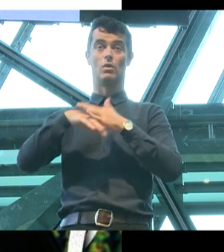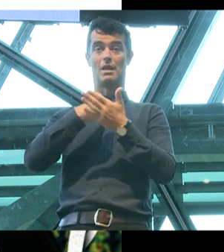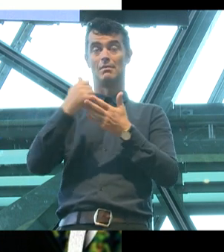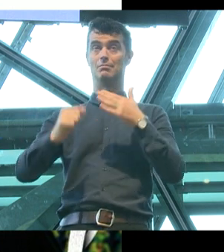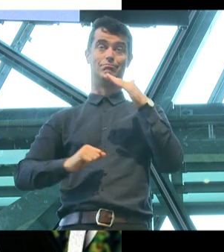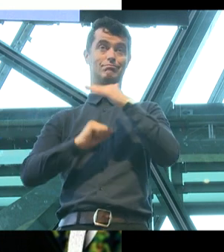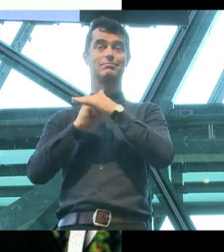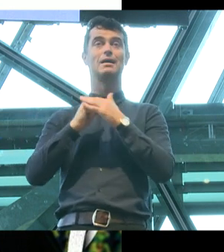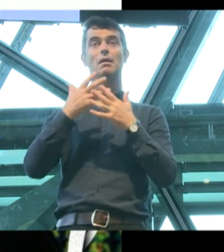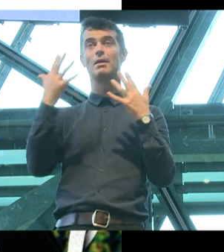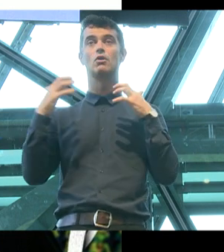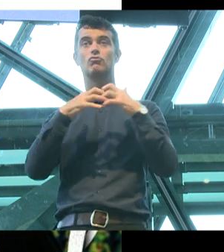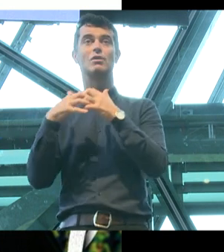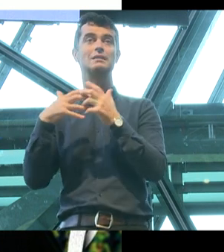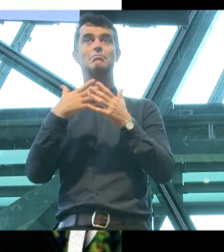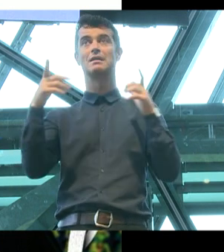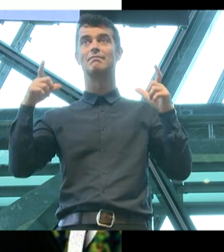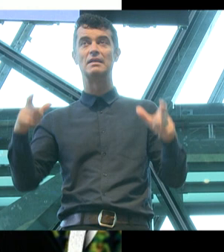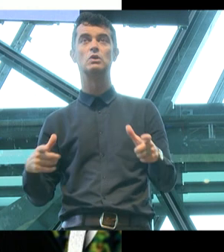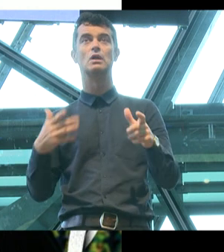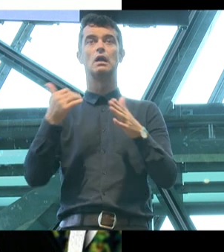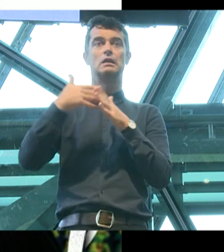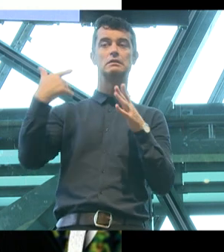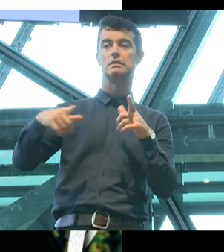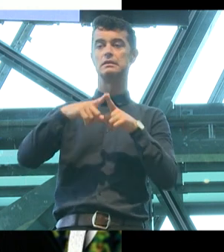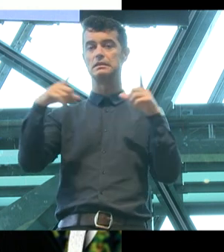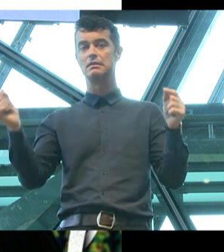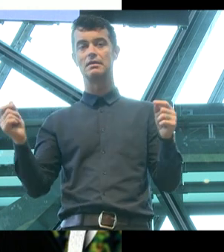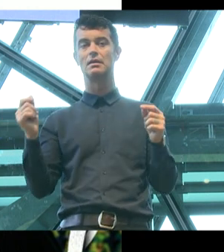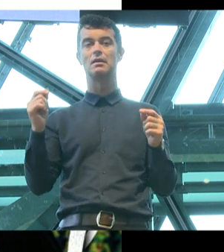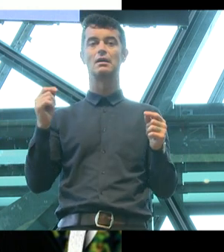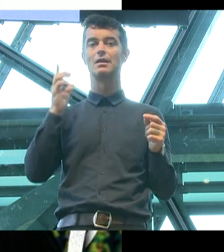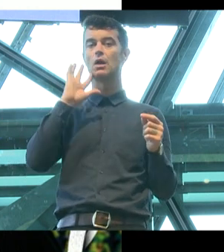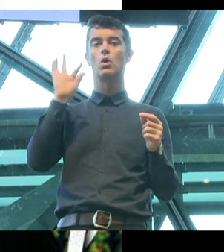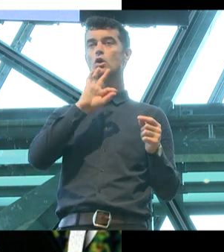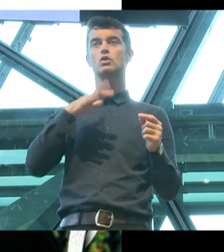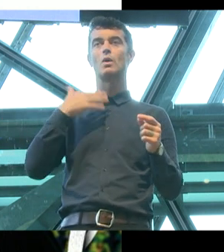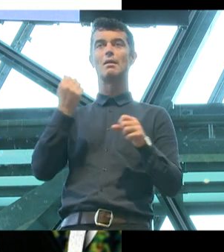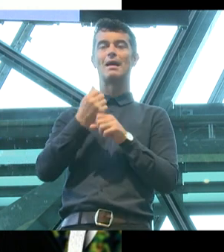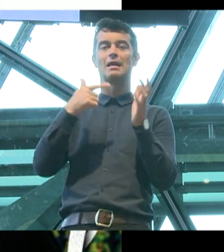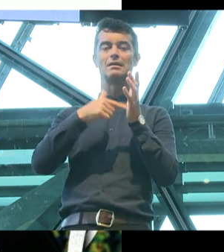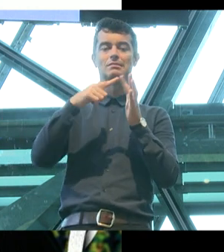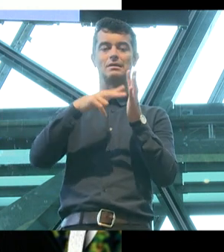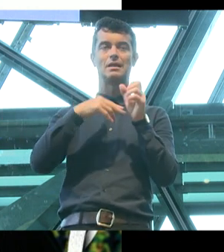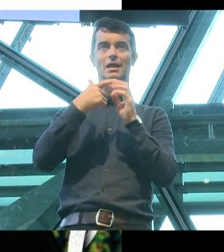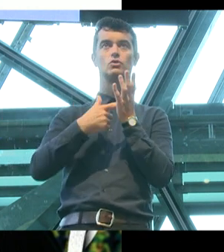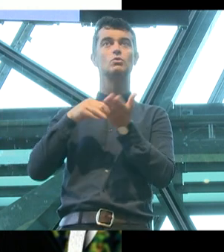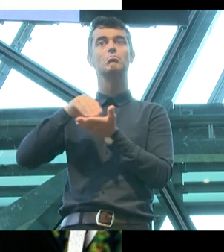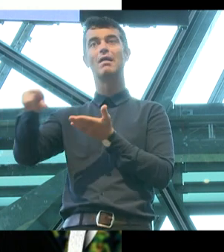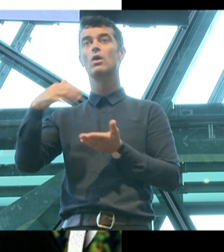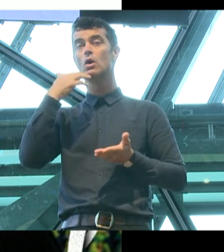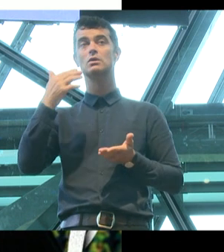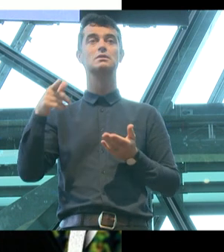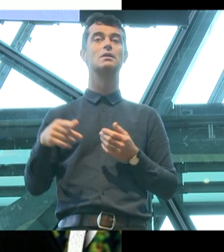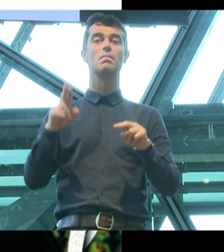Bigger crowds mean bigger venues which means more expensive tickets, so they're not willing to pass that cost on to teenagers just yet. So instead the